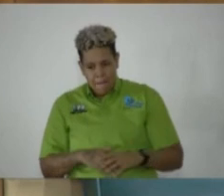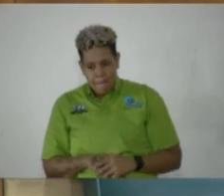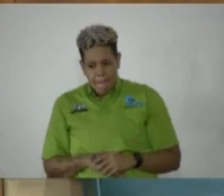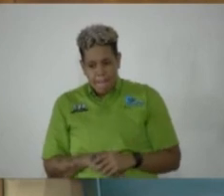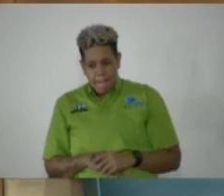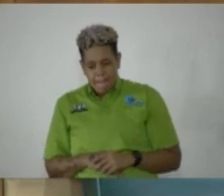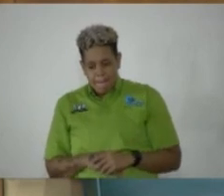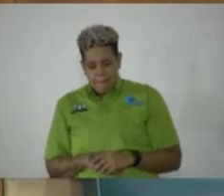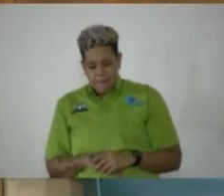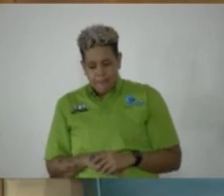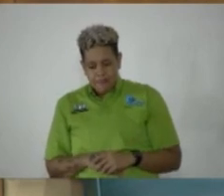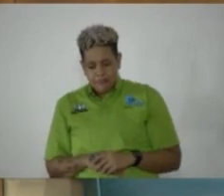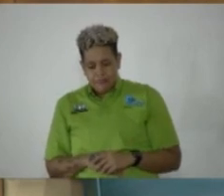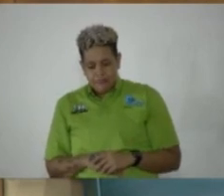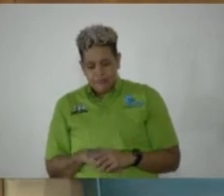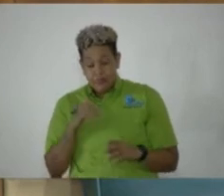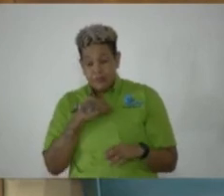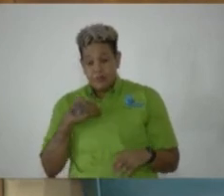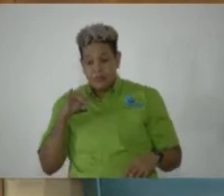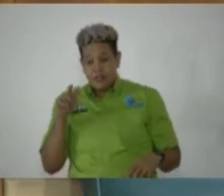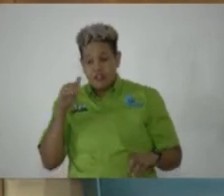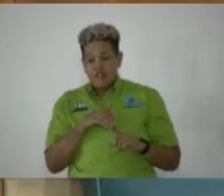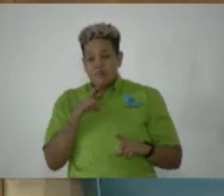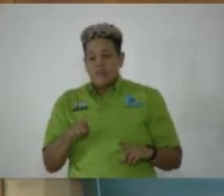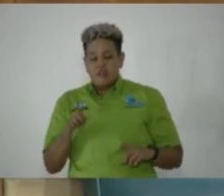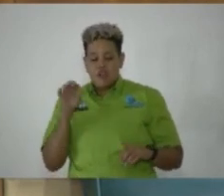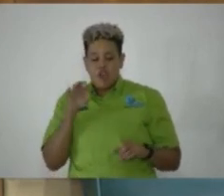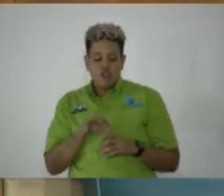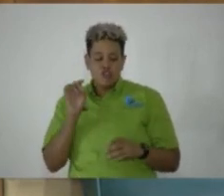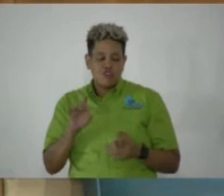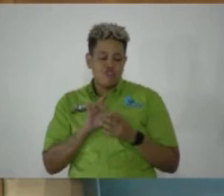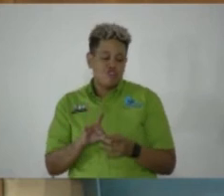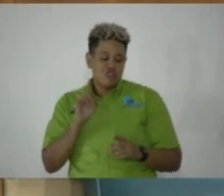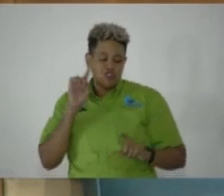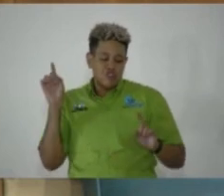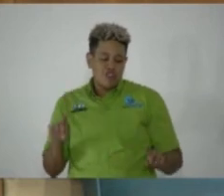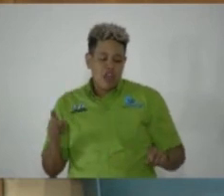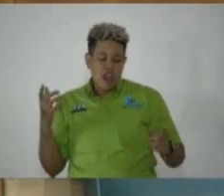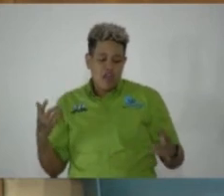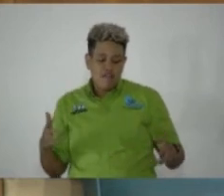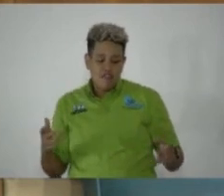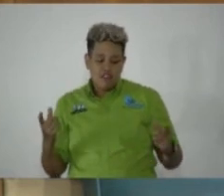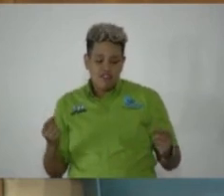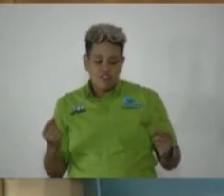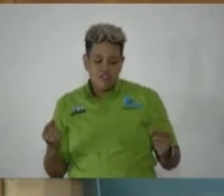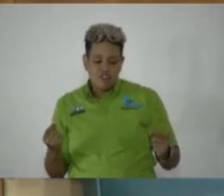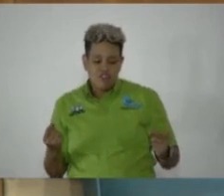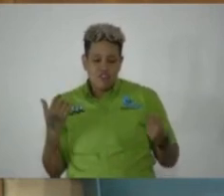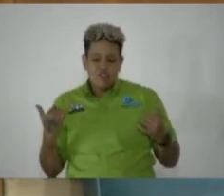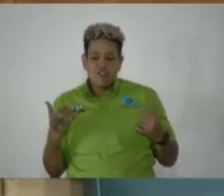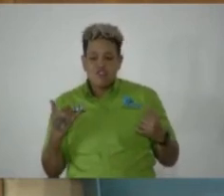Member Daley, let me just remind you that the contribution in respect of the response has already been done, and you are